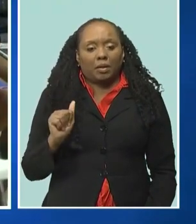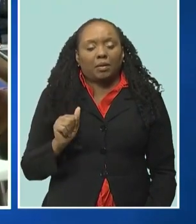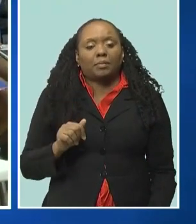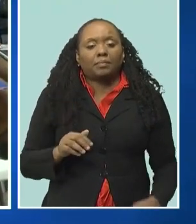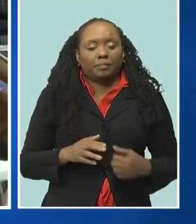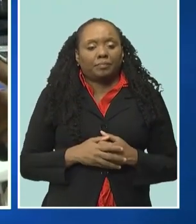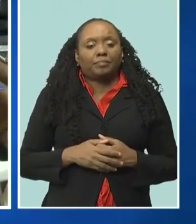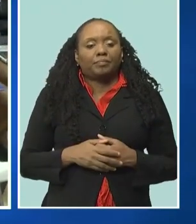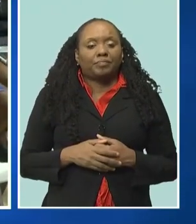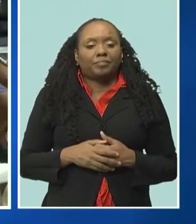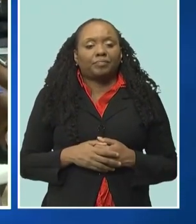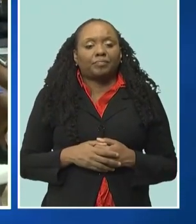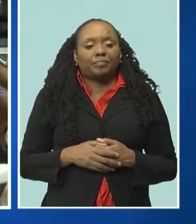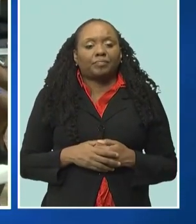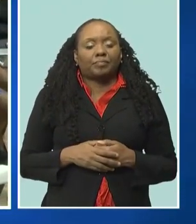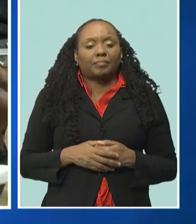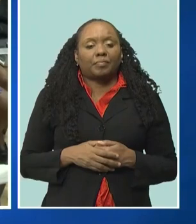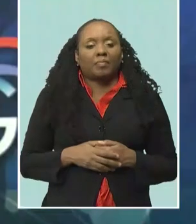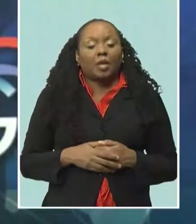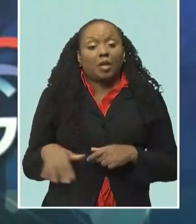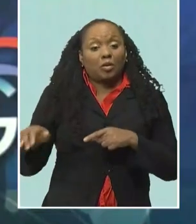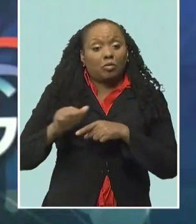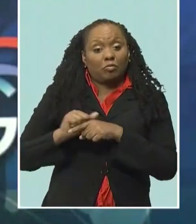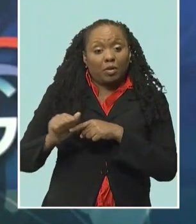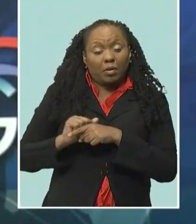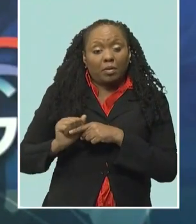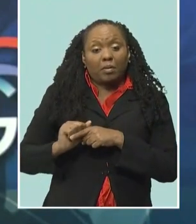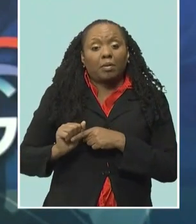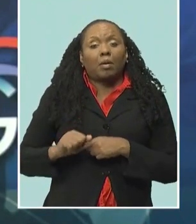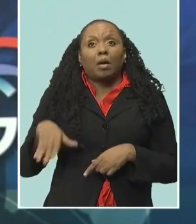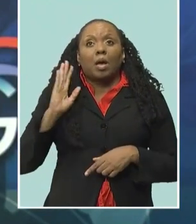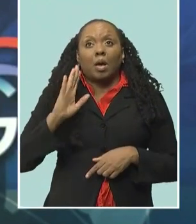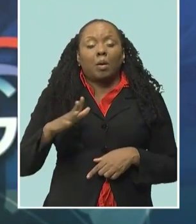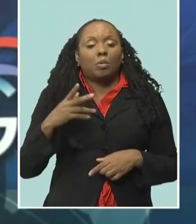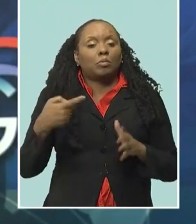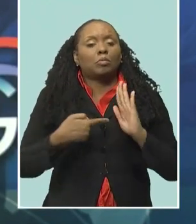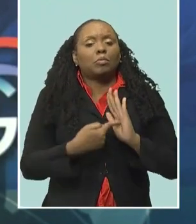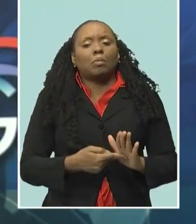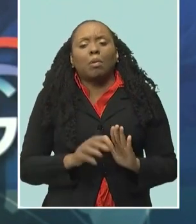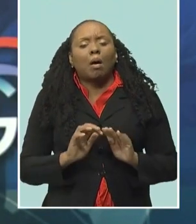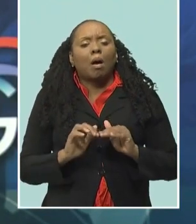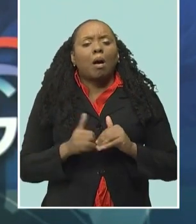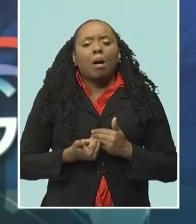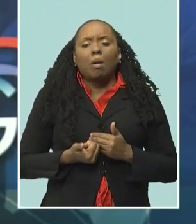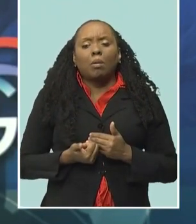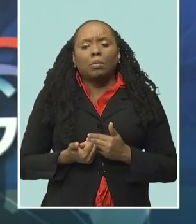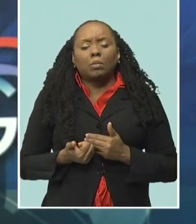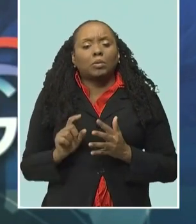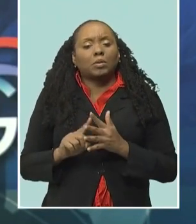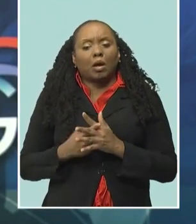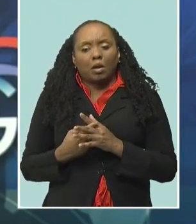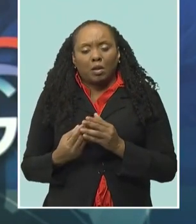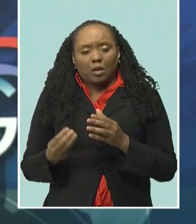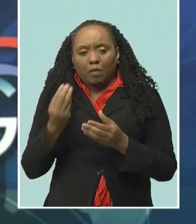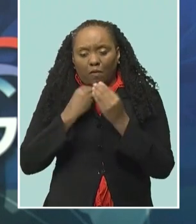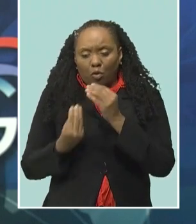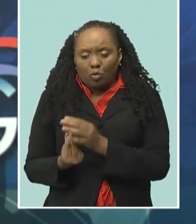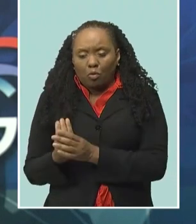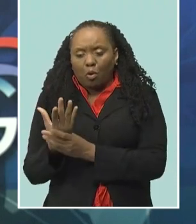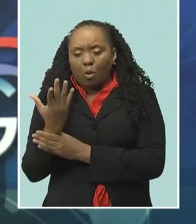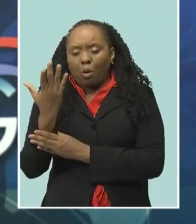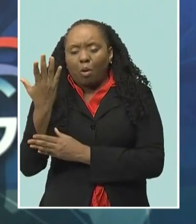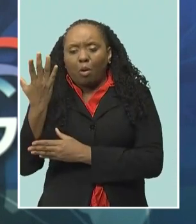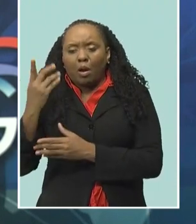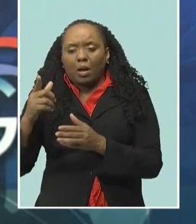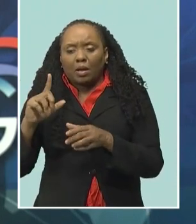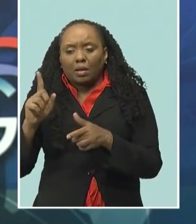says there will be an effort during training to take the students through the farm-to-table concept. I mean, while a few of the young chefs shared their experiences so